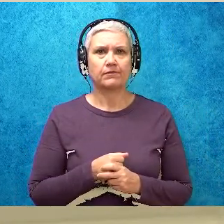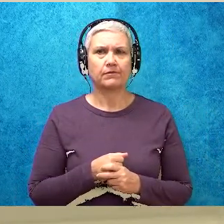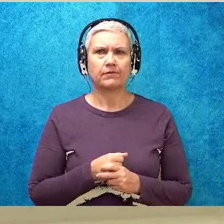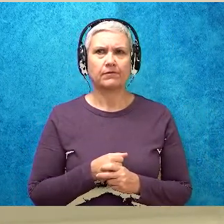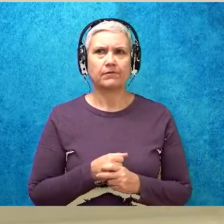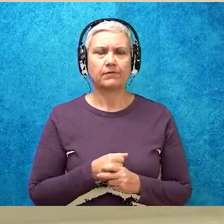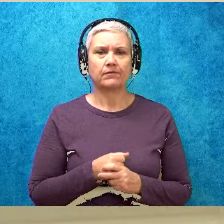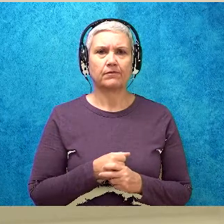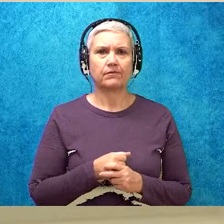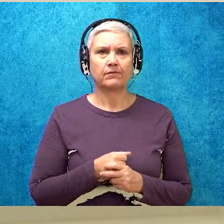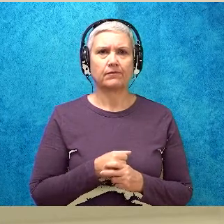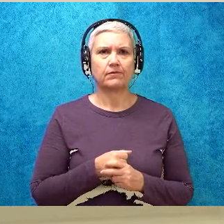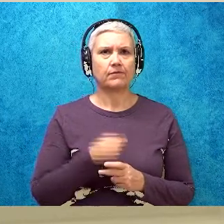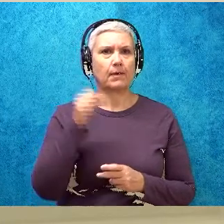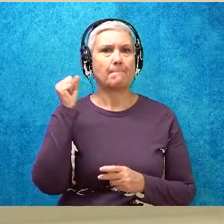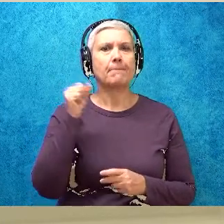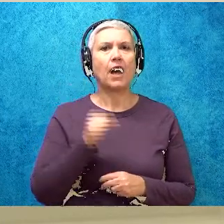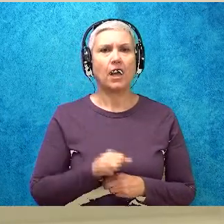Found. P.